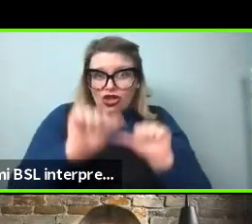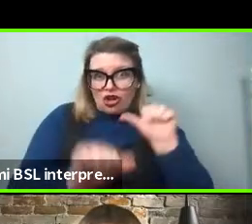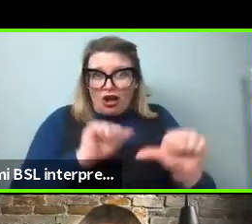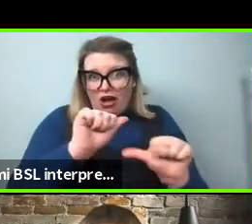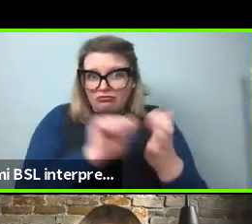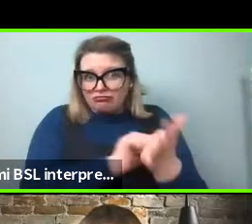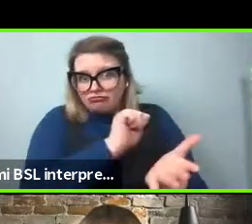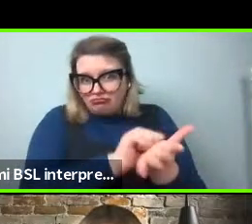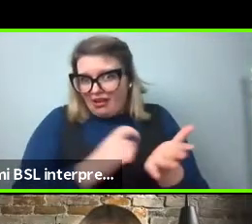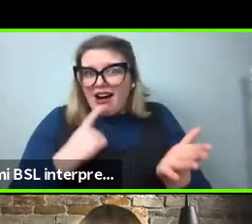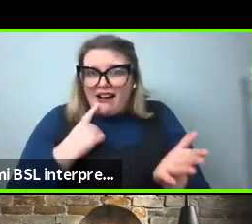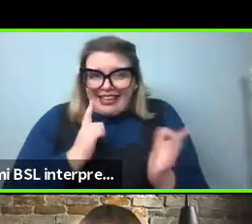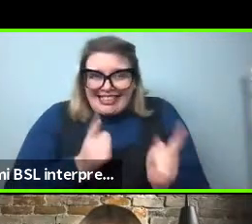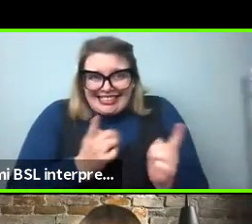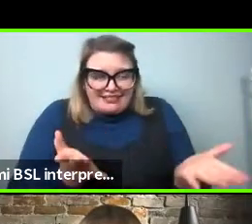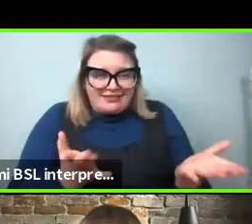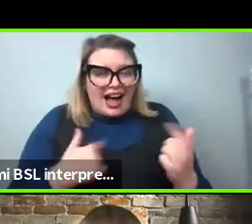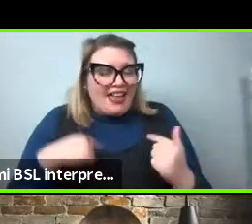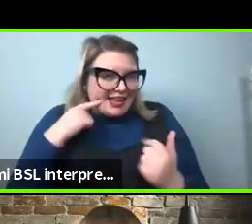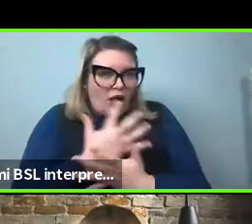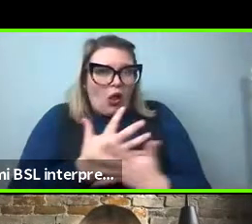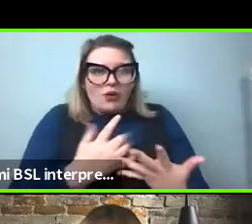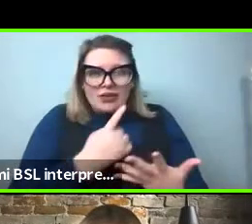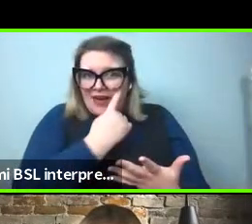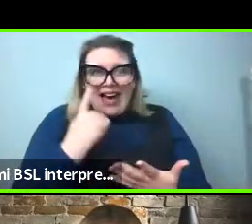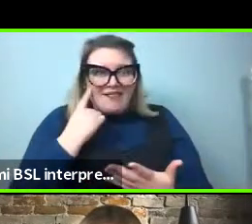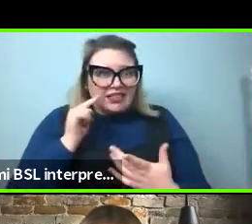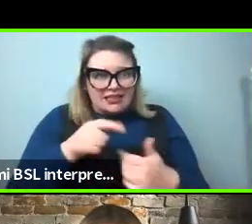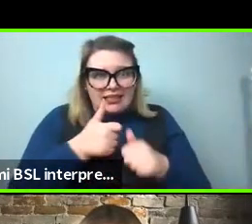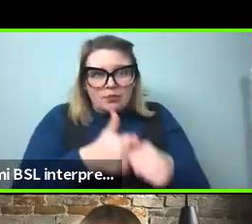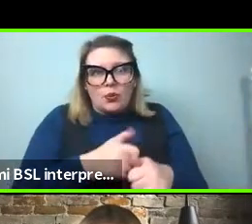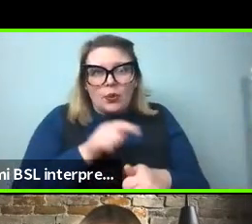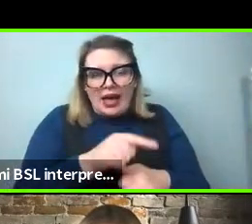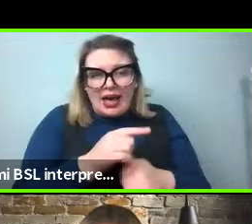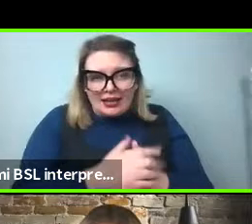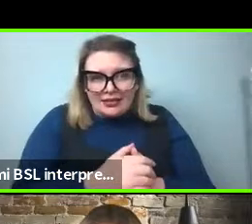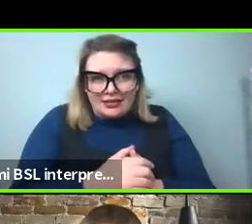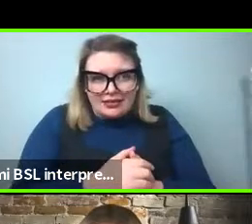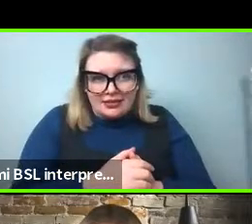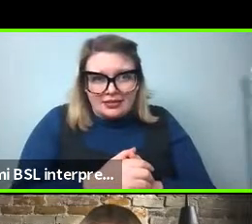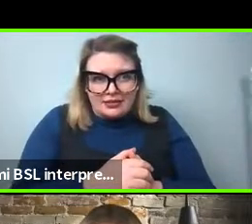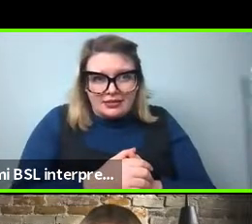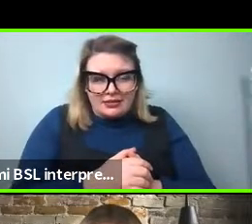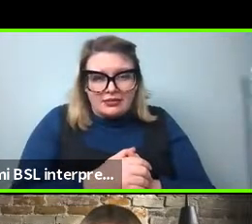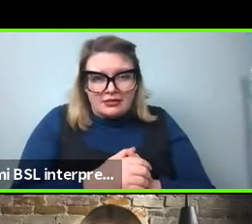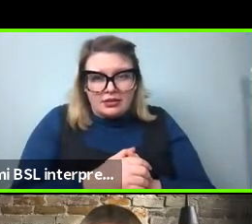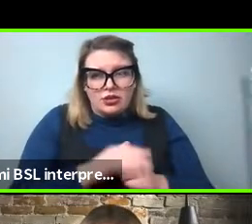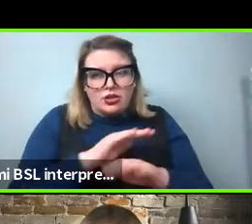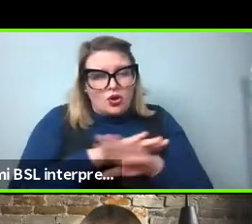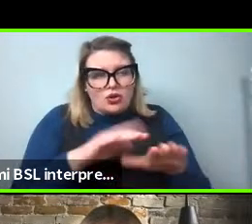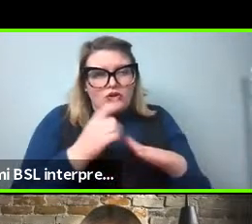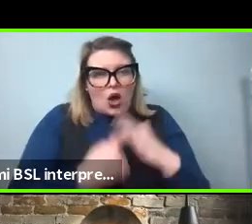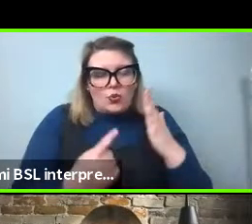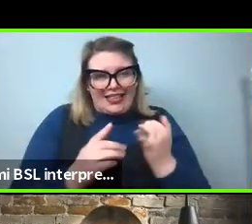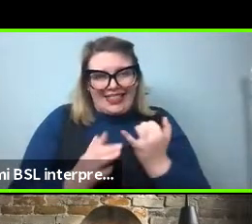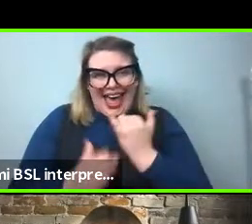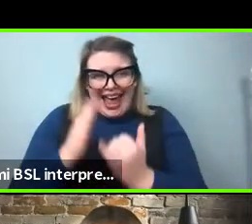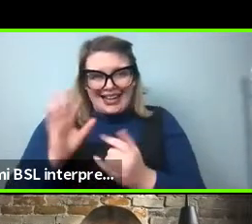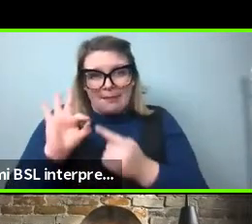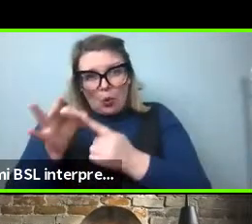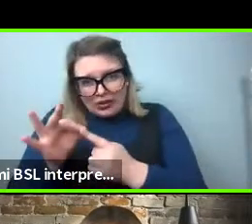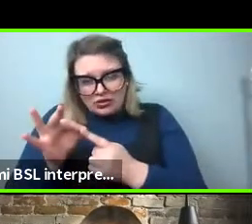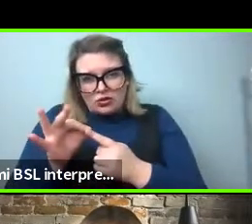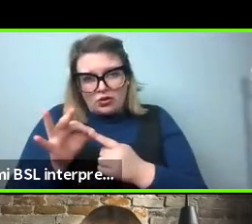structure. And so, you know, so it's not just the most local end point of a subject that is doing the agreement.